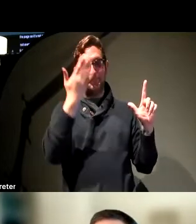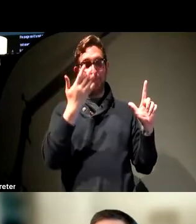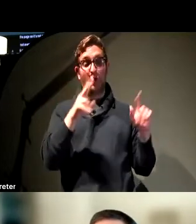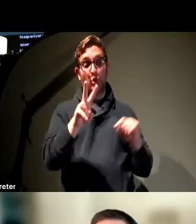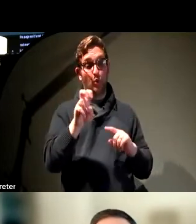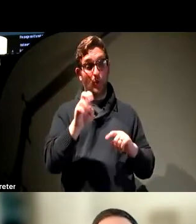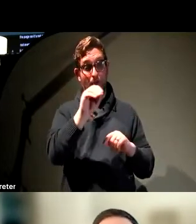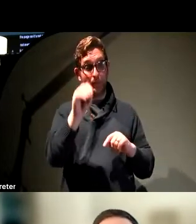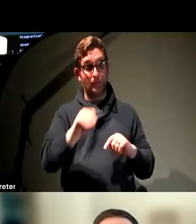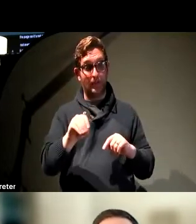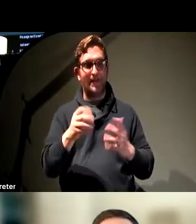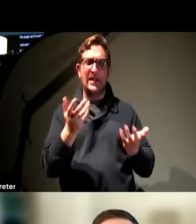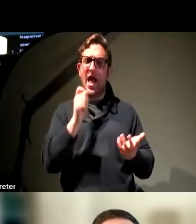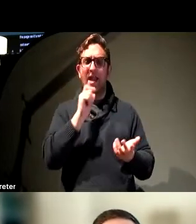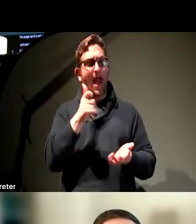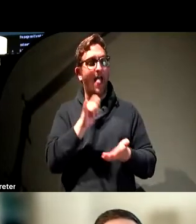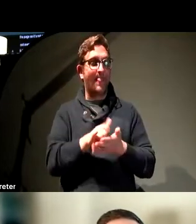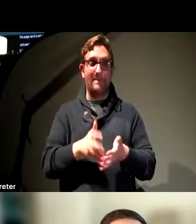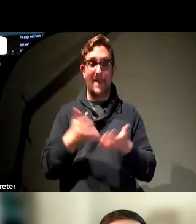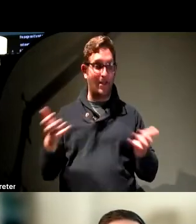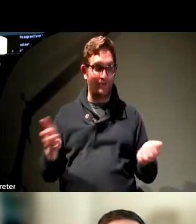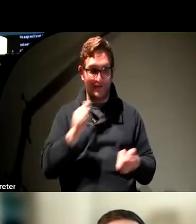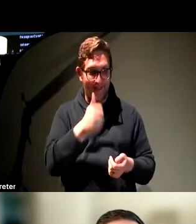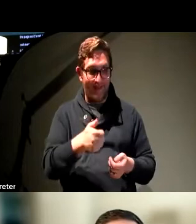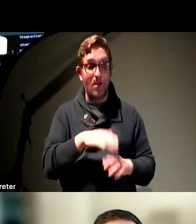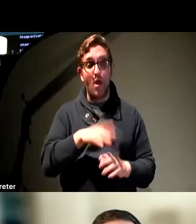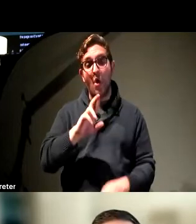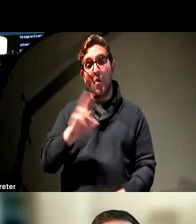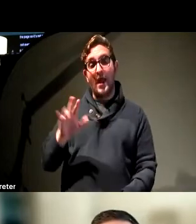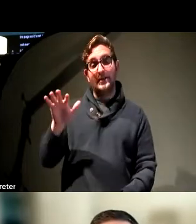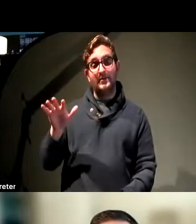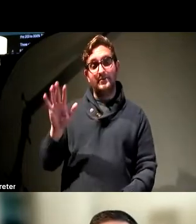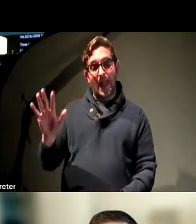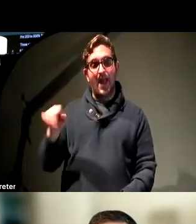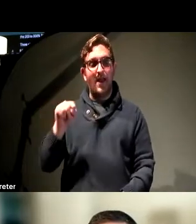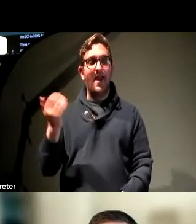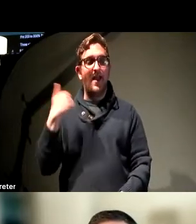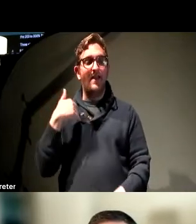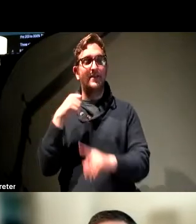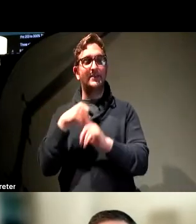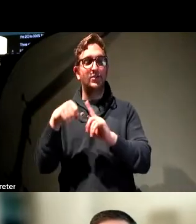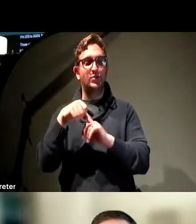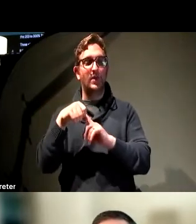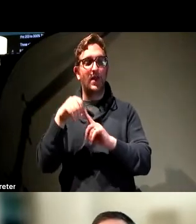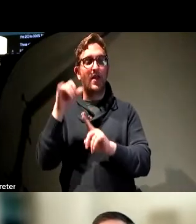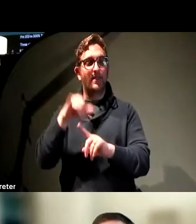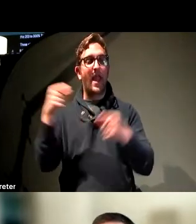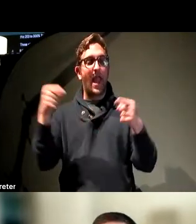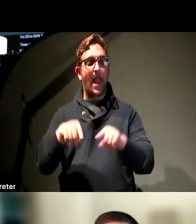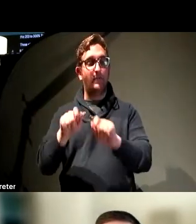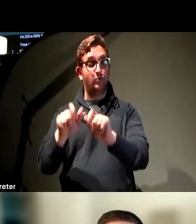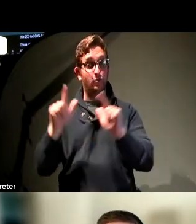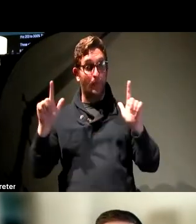% isn't that high. On the right hand side, we have a situation on Zoom that often happens where, again, you